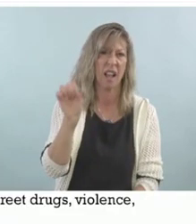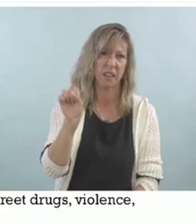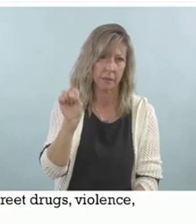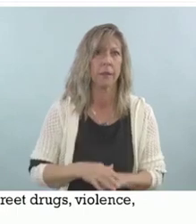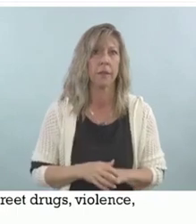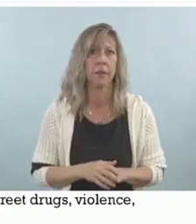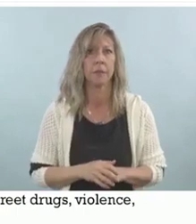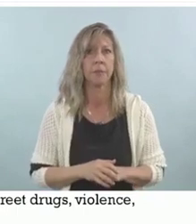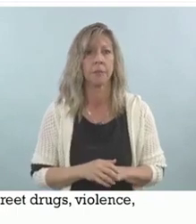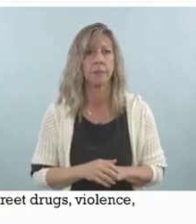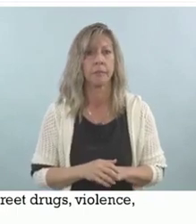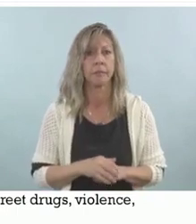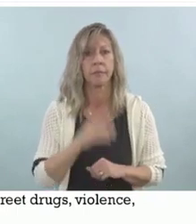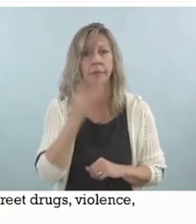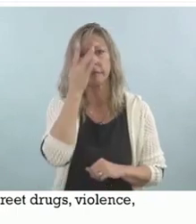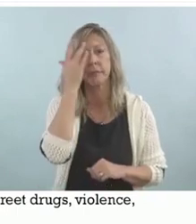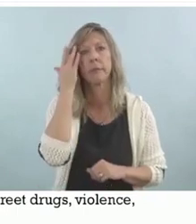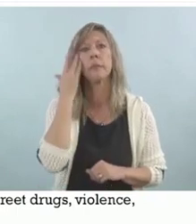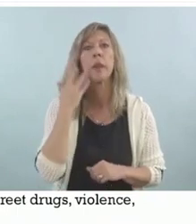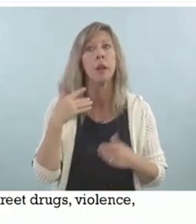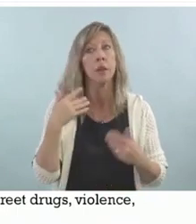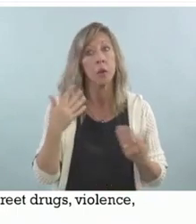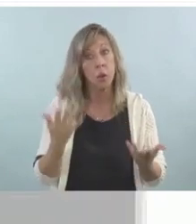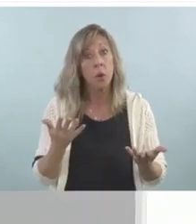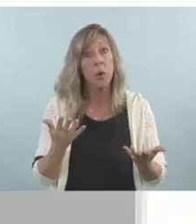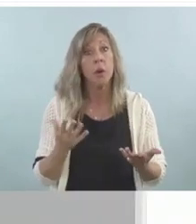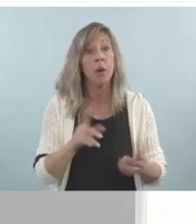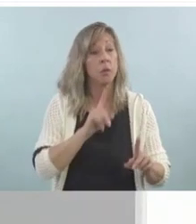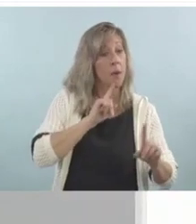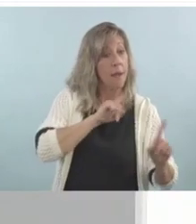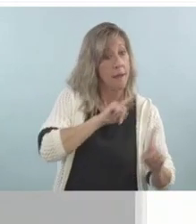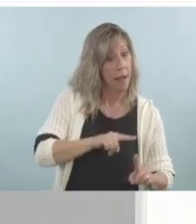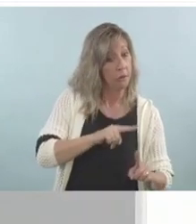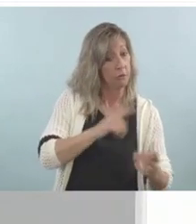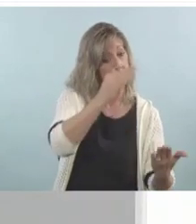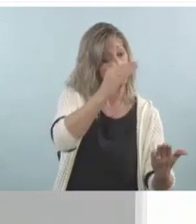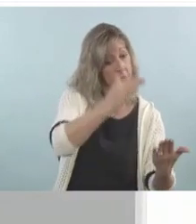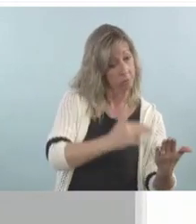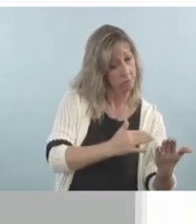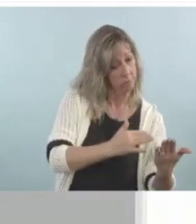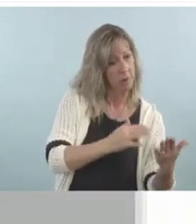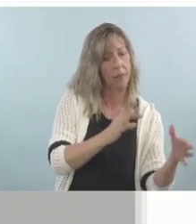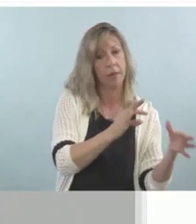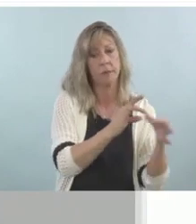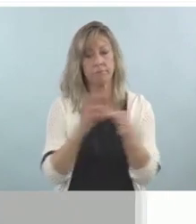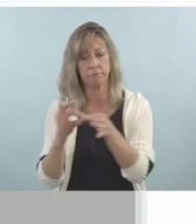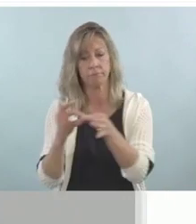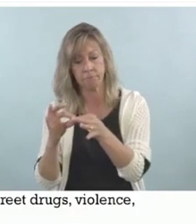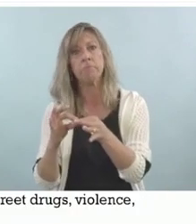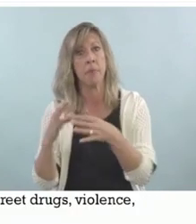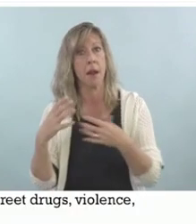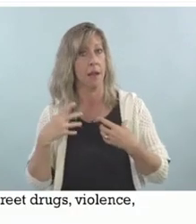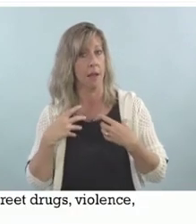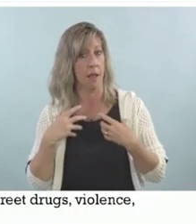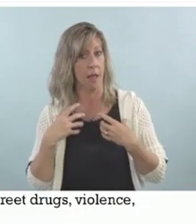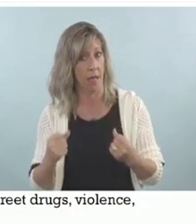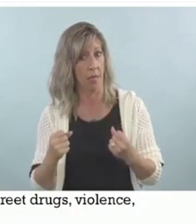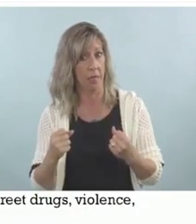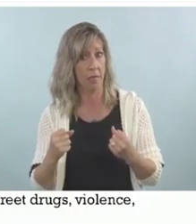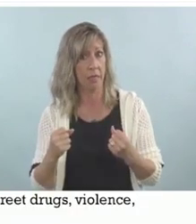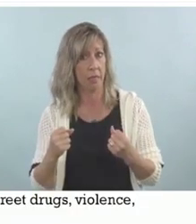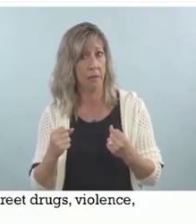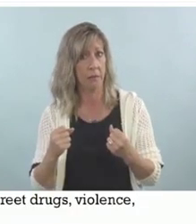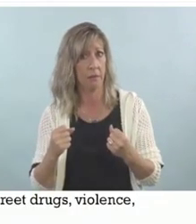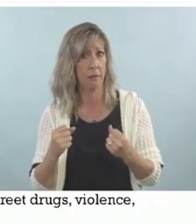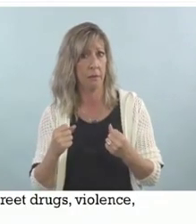Interesting, I think, to correlate these to healthcare. Now go ahead and change the slide. I think it's interesting